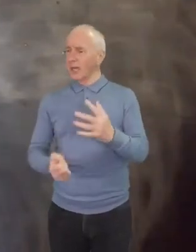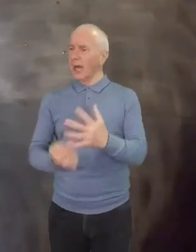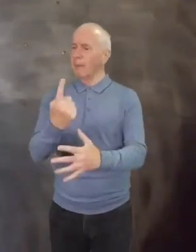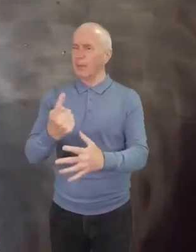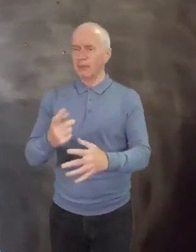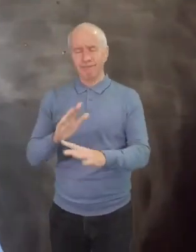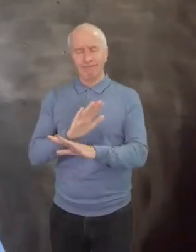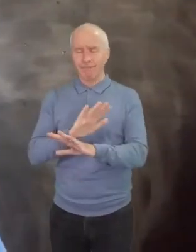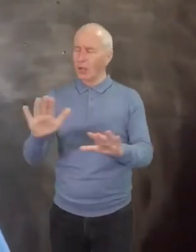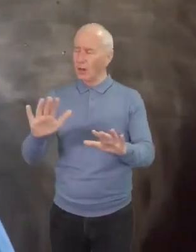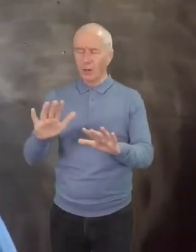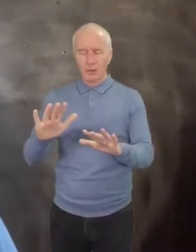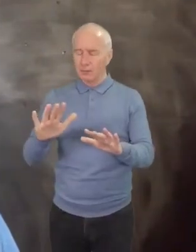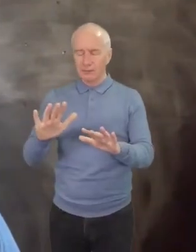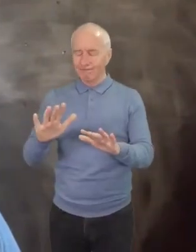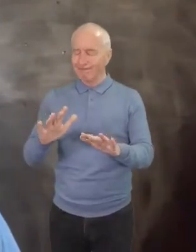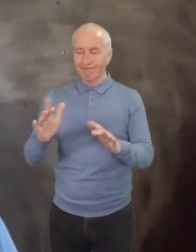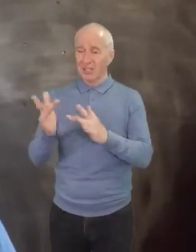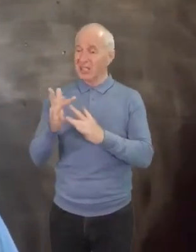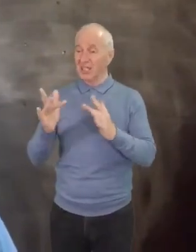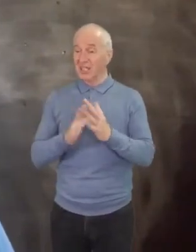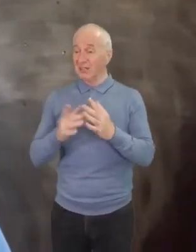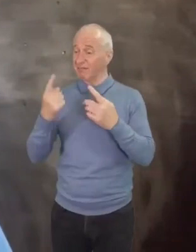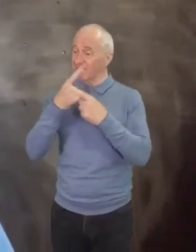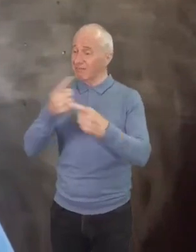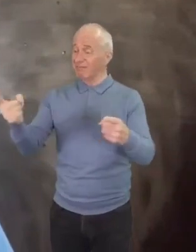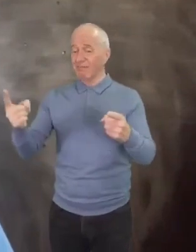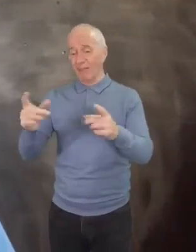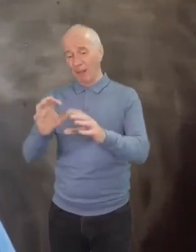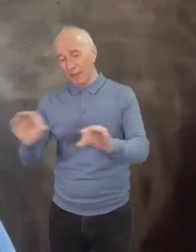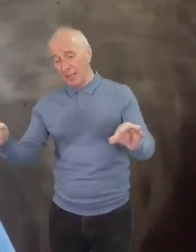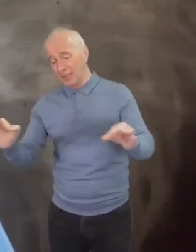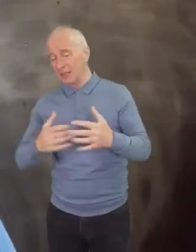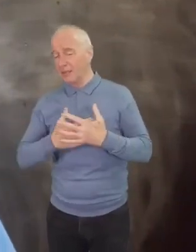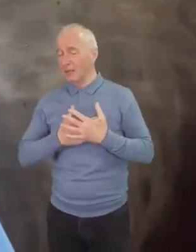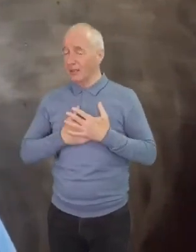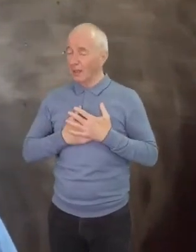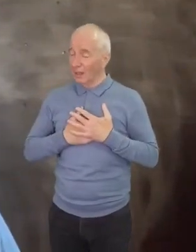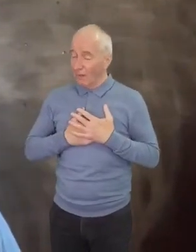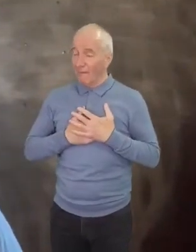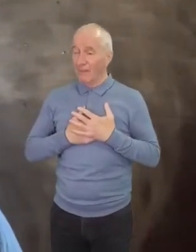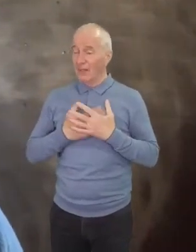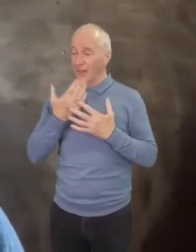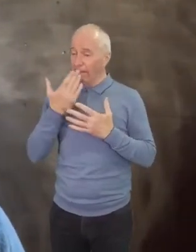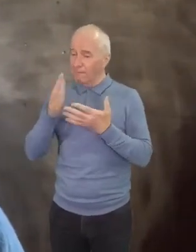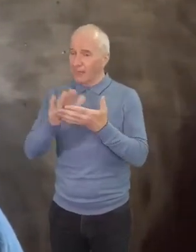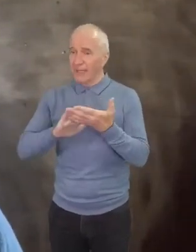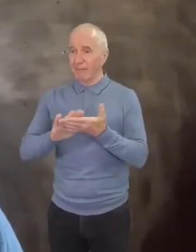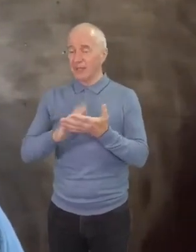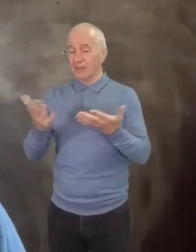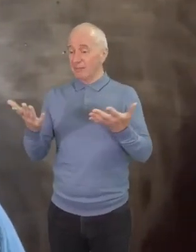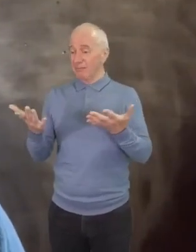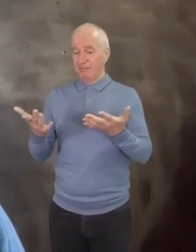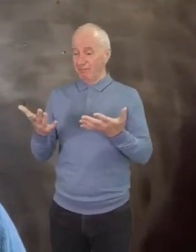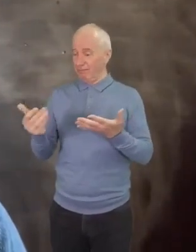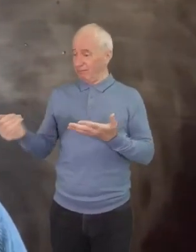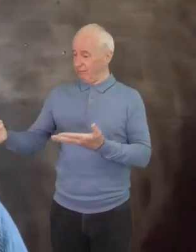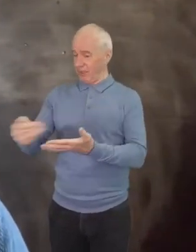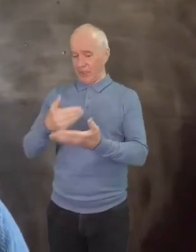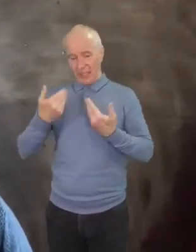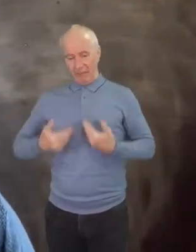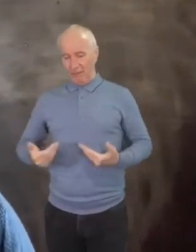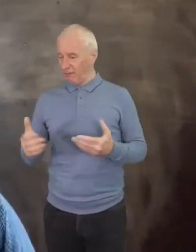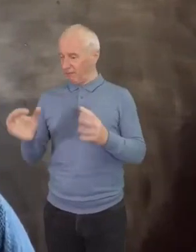that a Jesus who commands peace, love and forgiveness is no saviour at all, if he